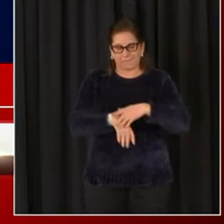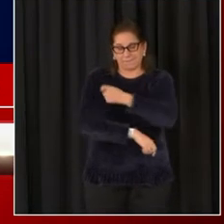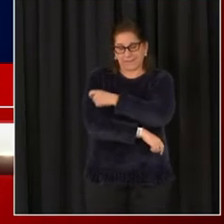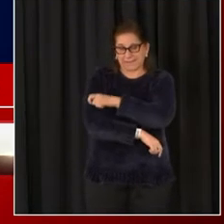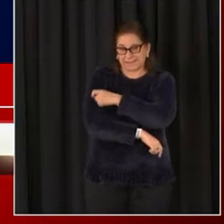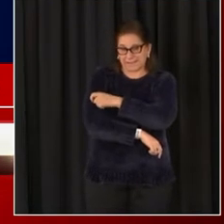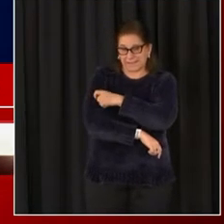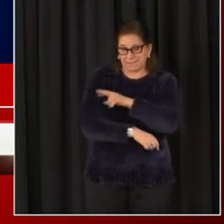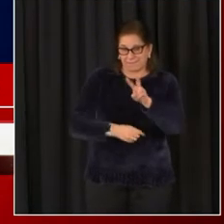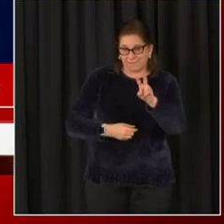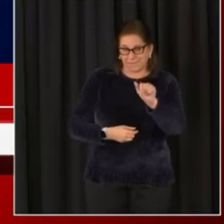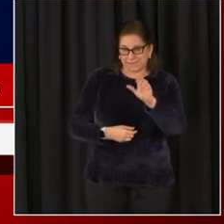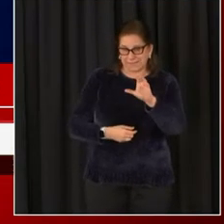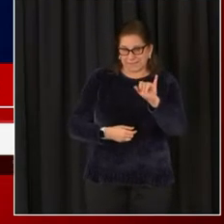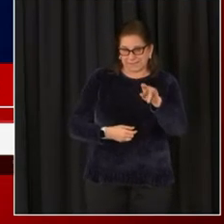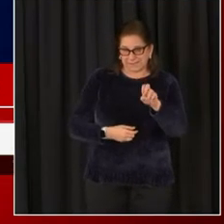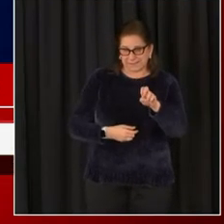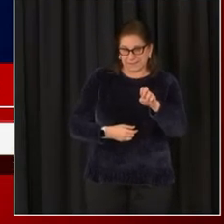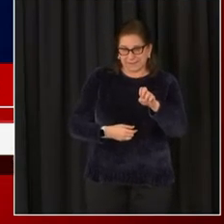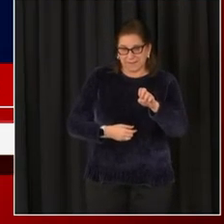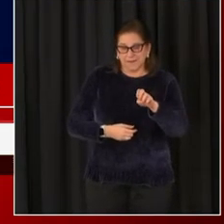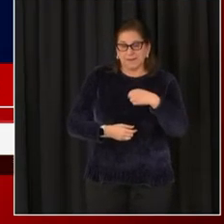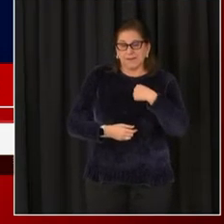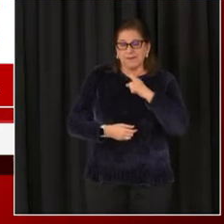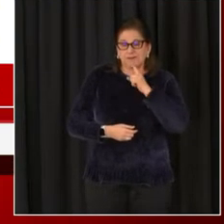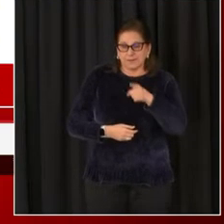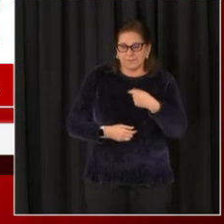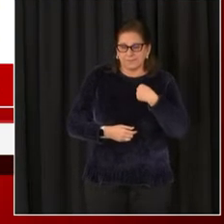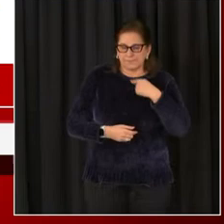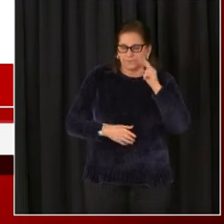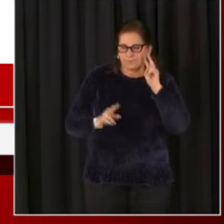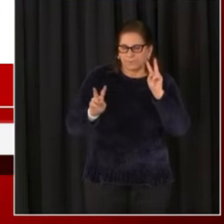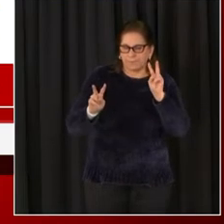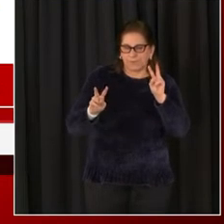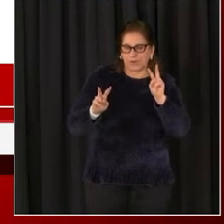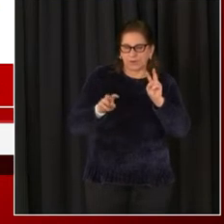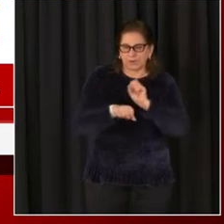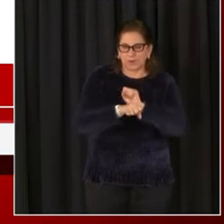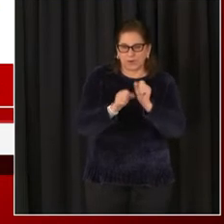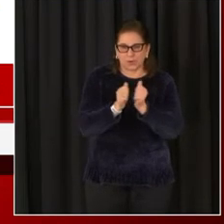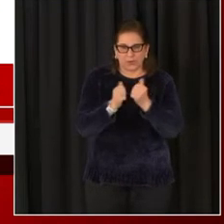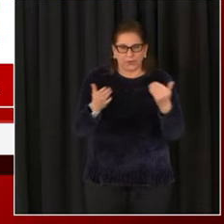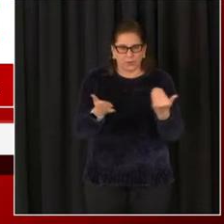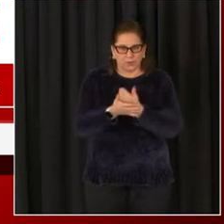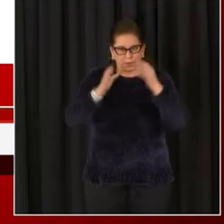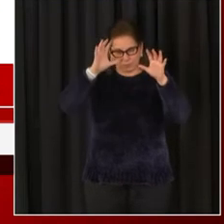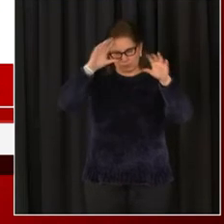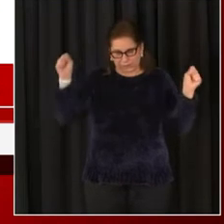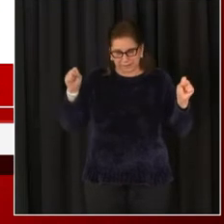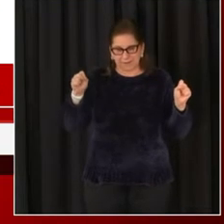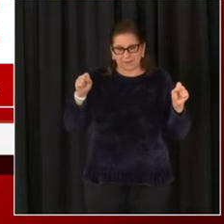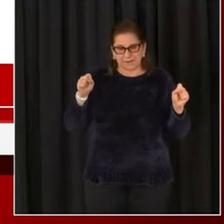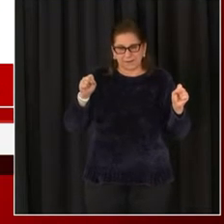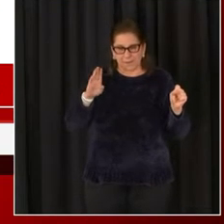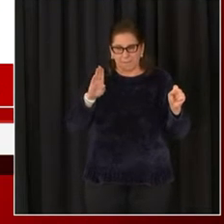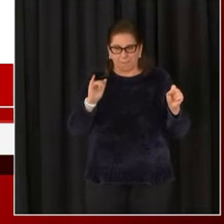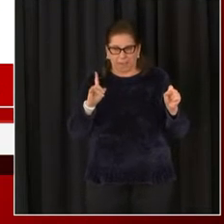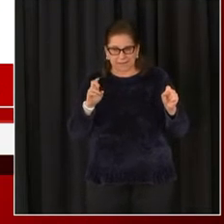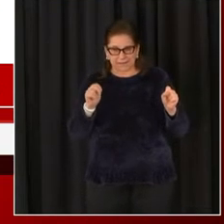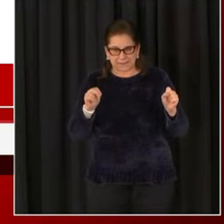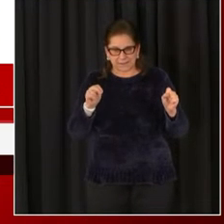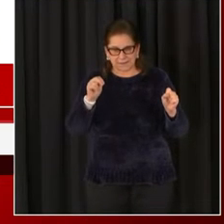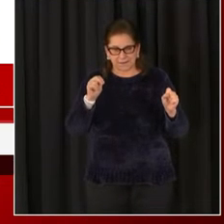And let me just say that we look forward to working with the Biden administration to figure out how